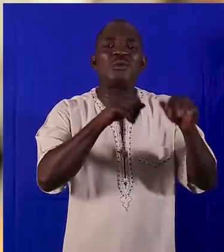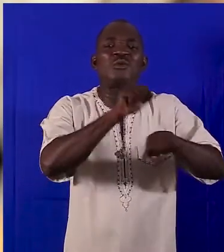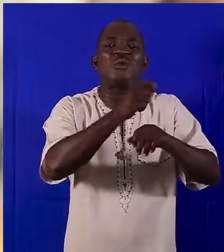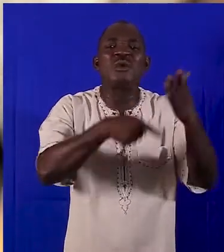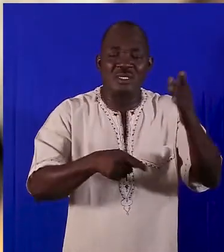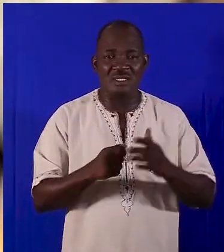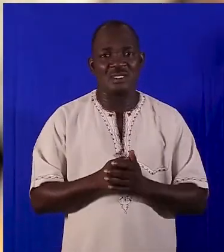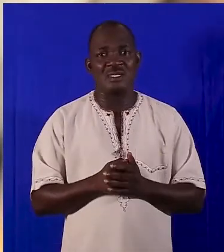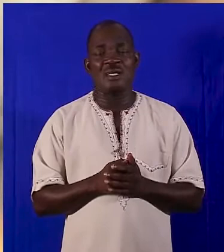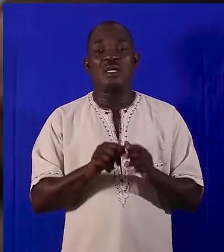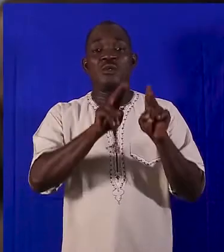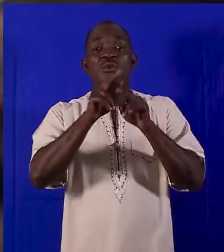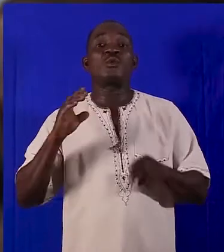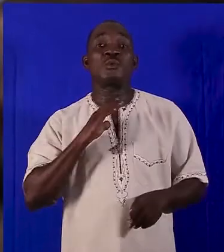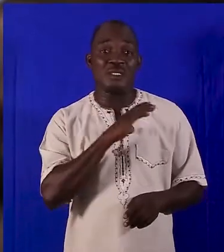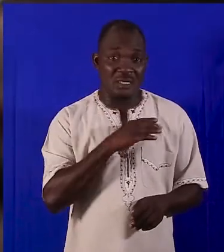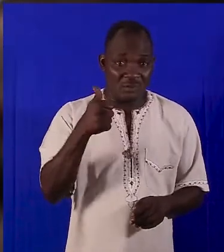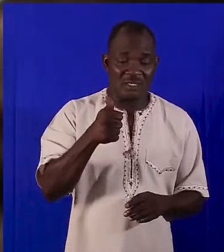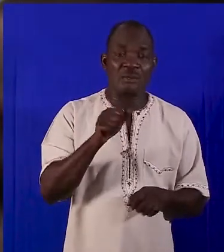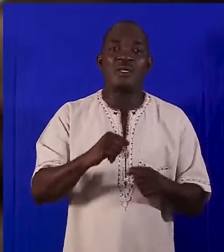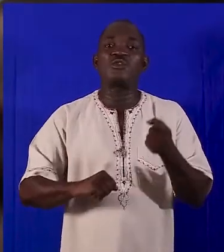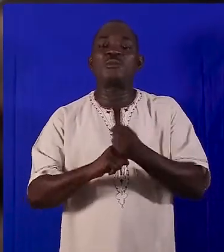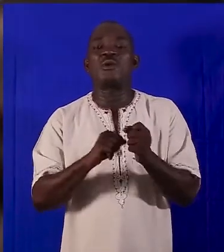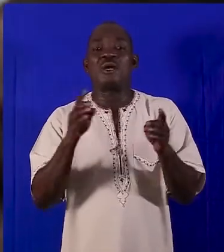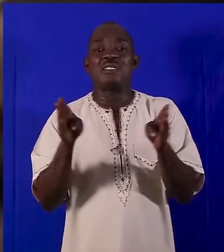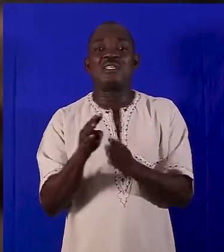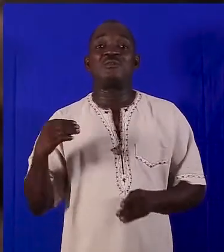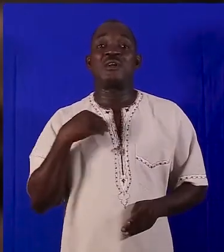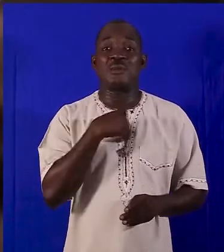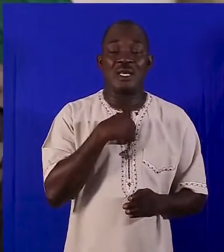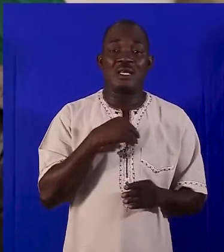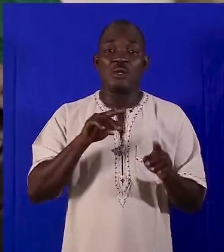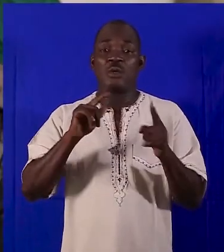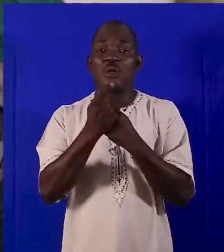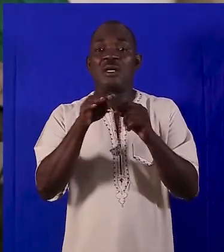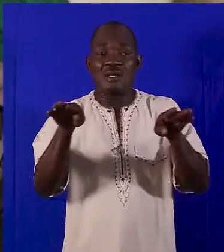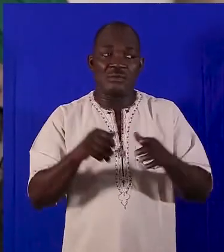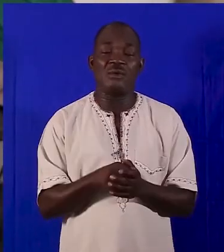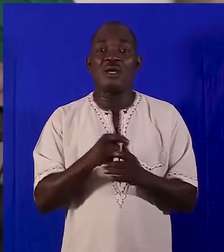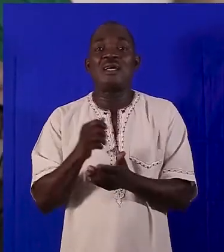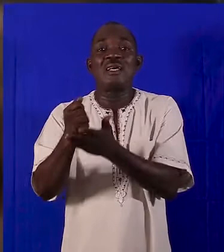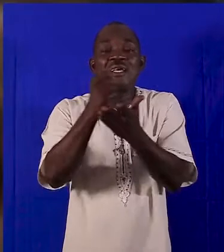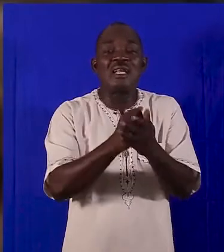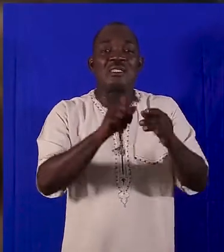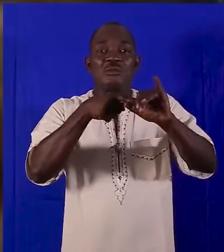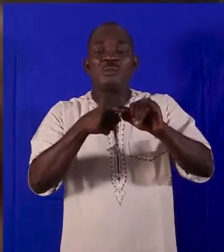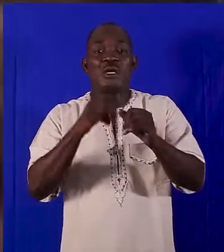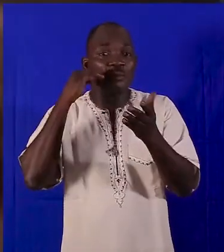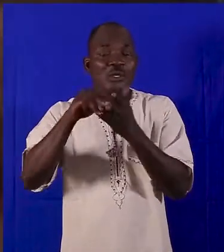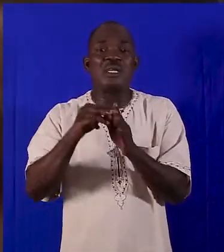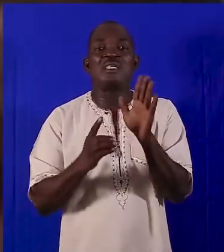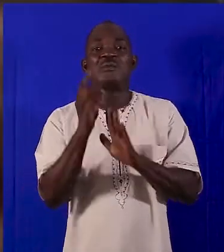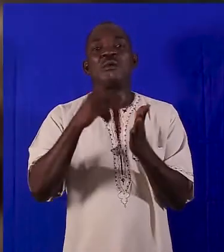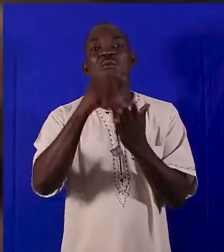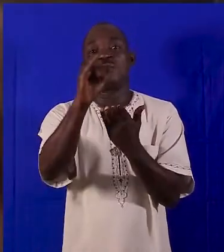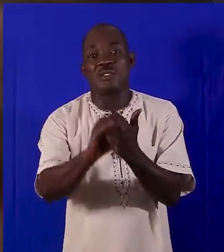members? What do they do? The unit committee members are to assist the assembly members at the grassroots level to help them implement and